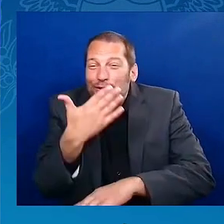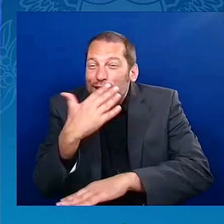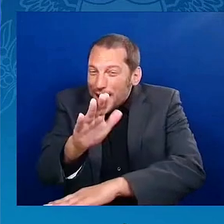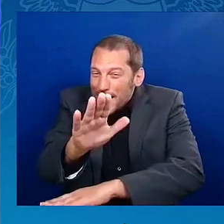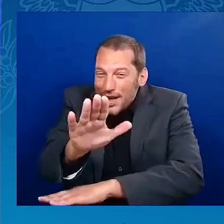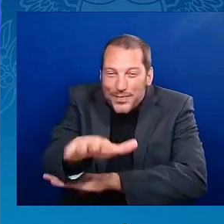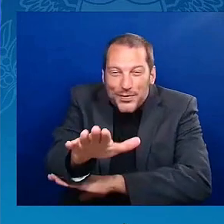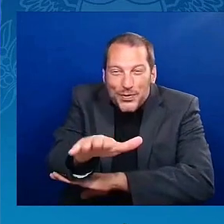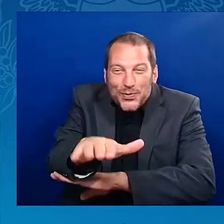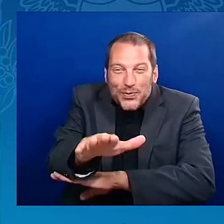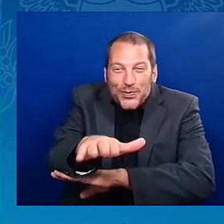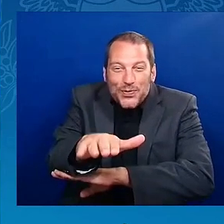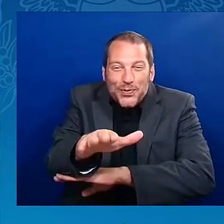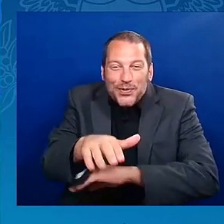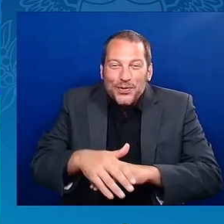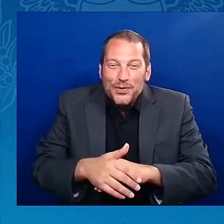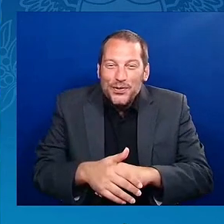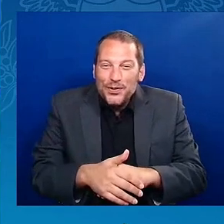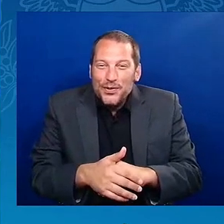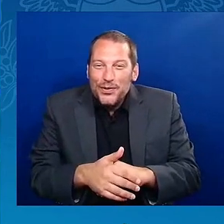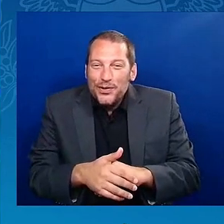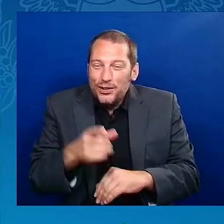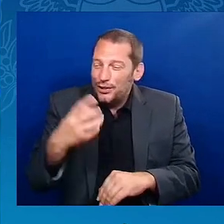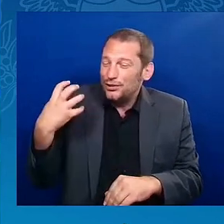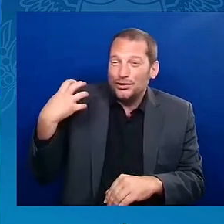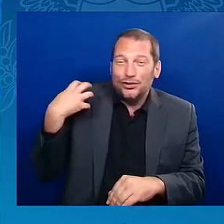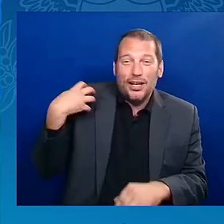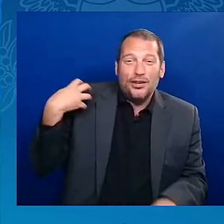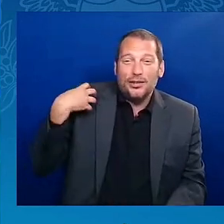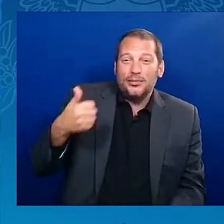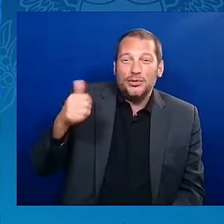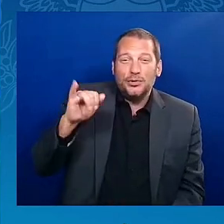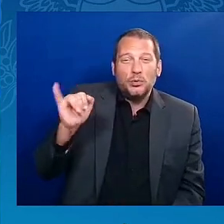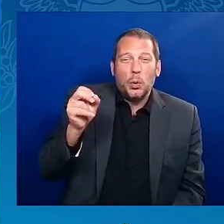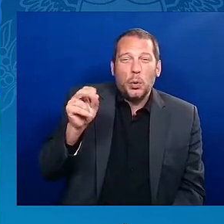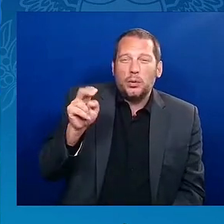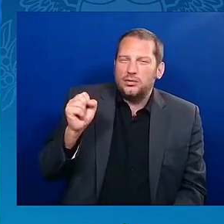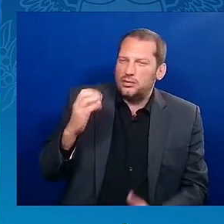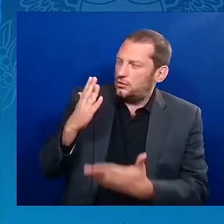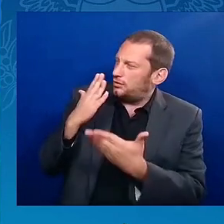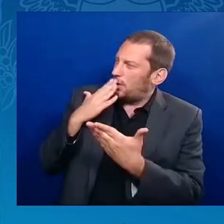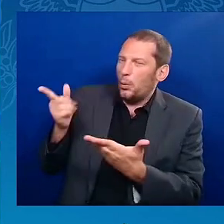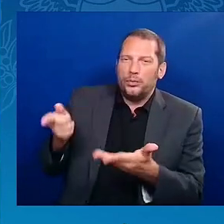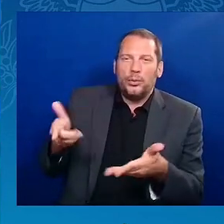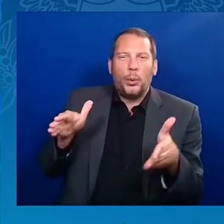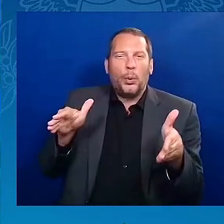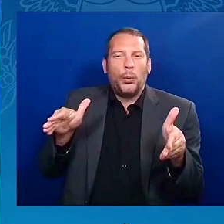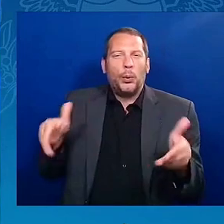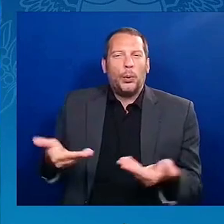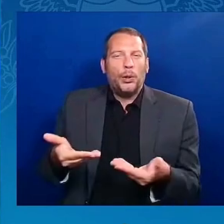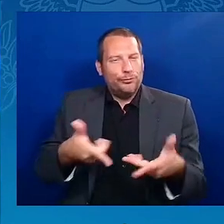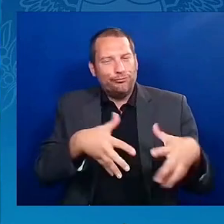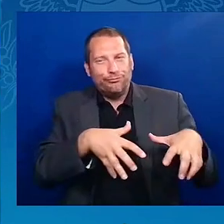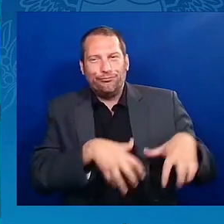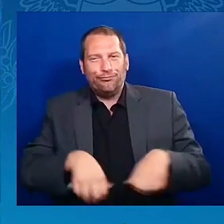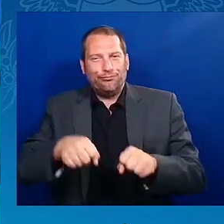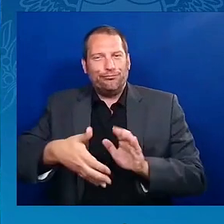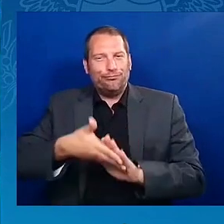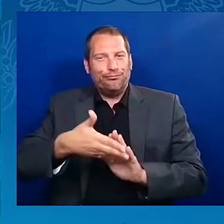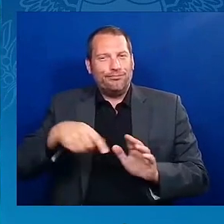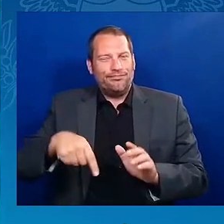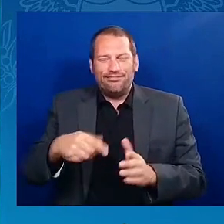Chairman Jones, thank you so very much for that introduction and hosting us today. Thank you very much. Shall we? Okay.